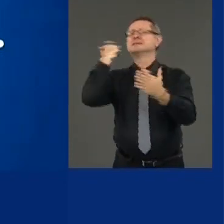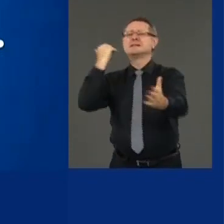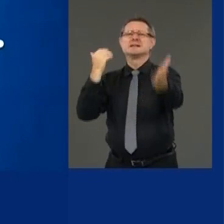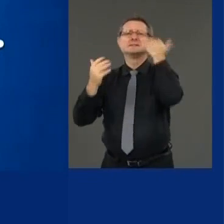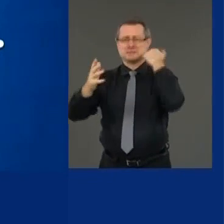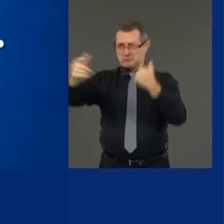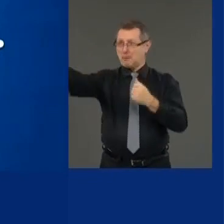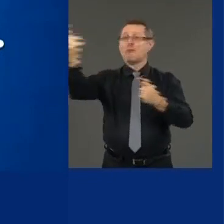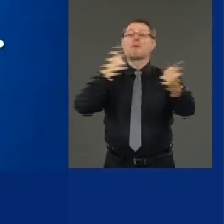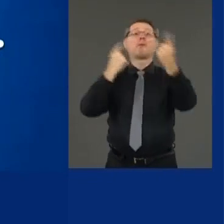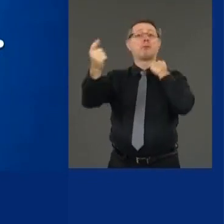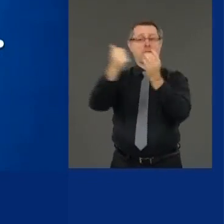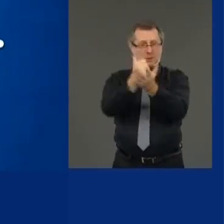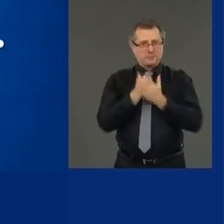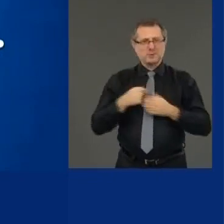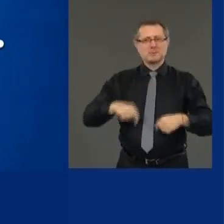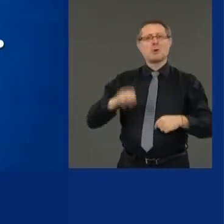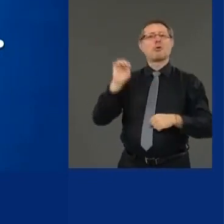rooms.